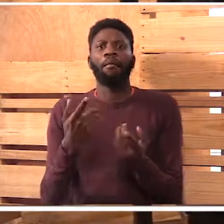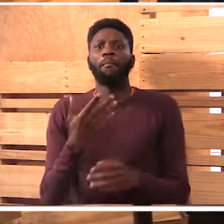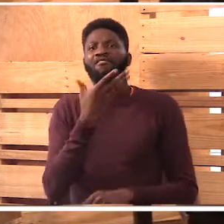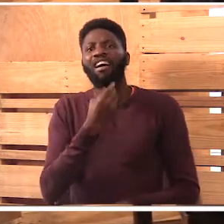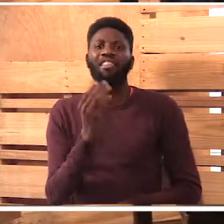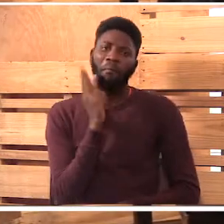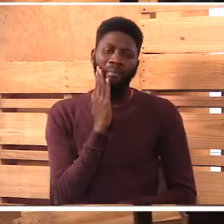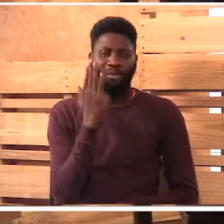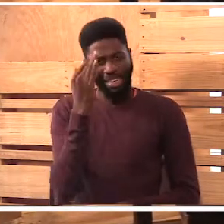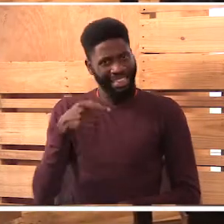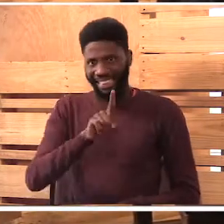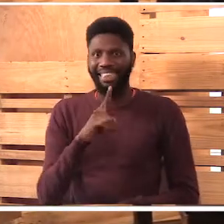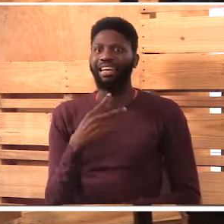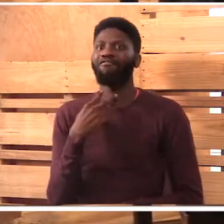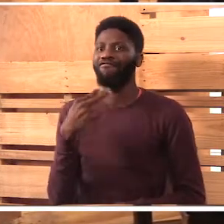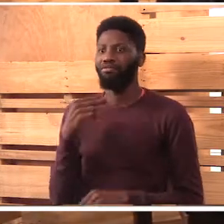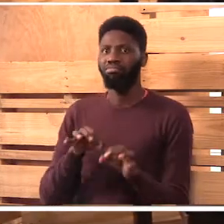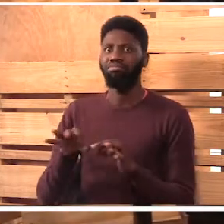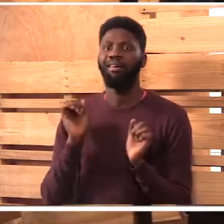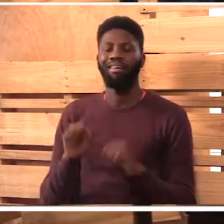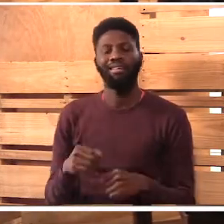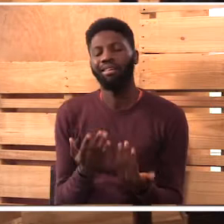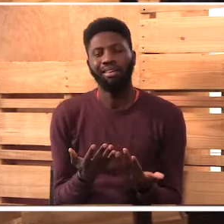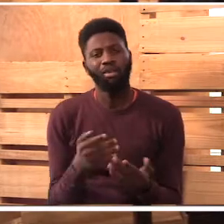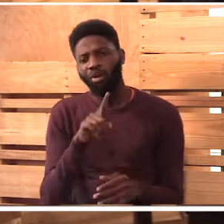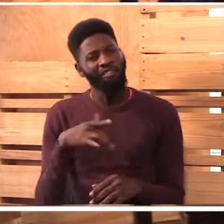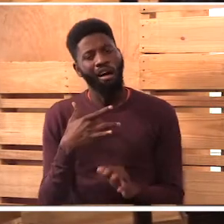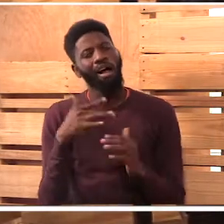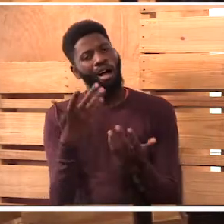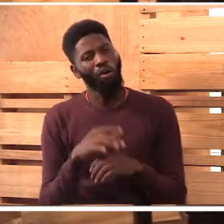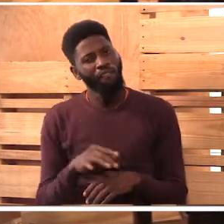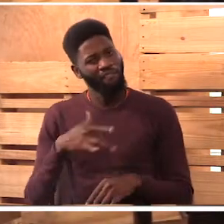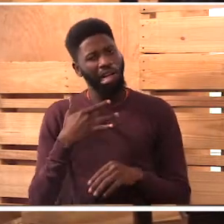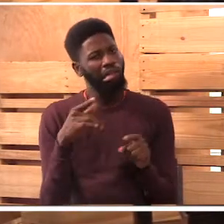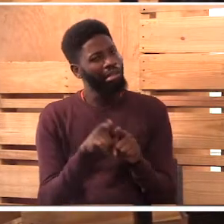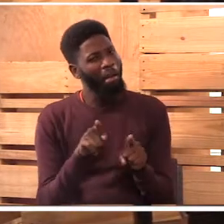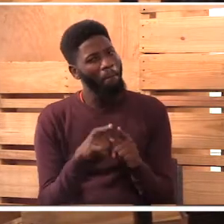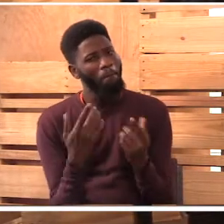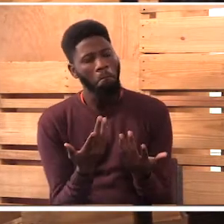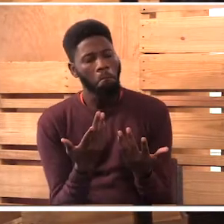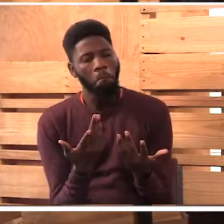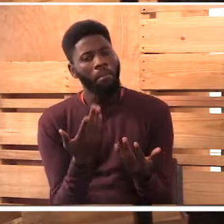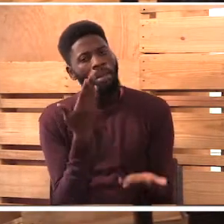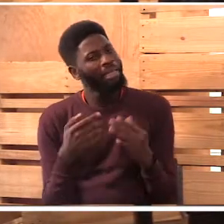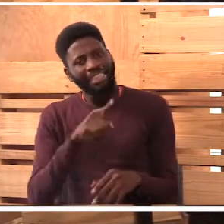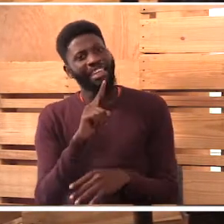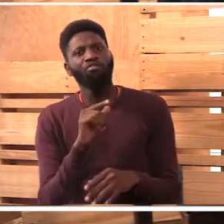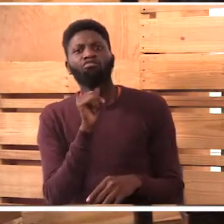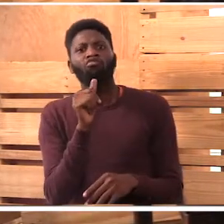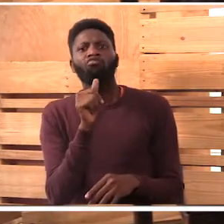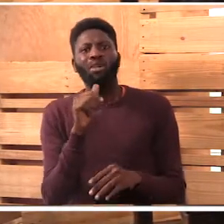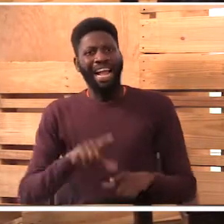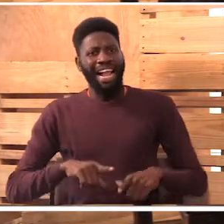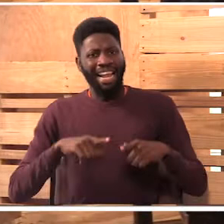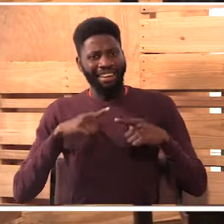father because you are the one who is voicing to them. How was it? Did you ever feel like you are not leaving the child